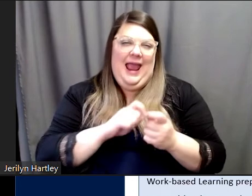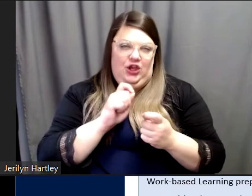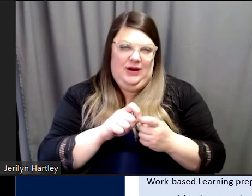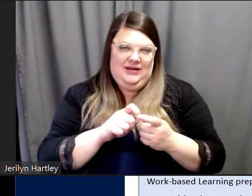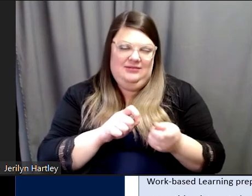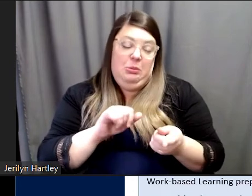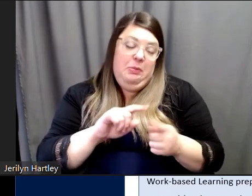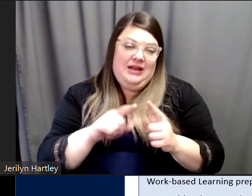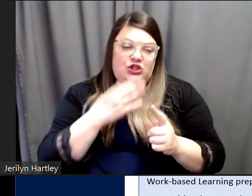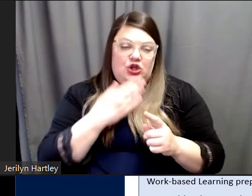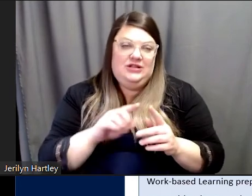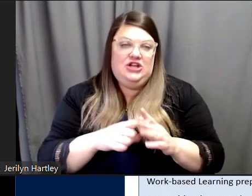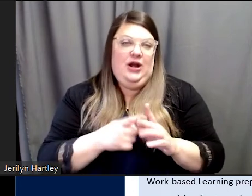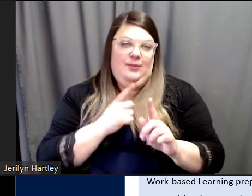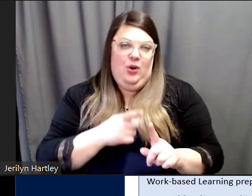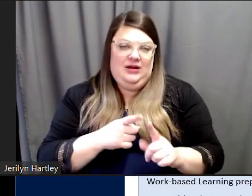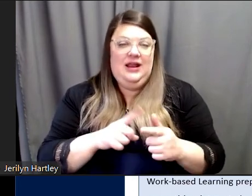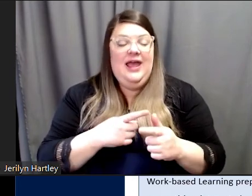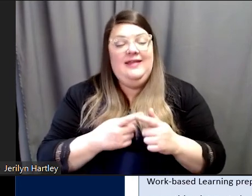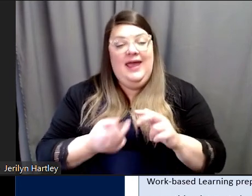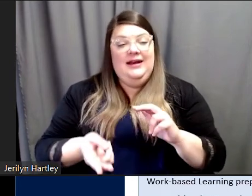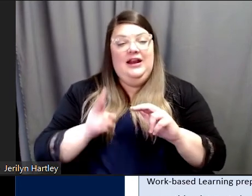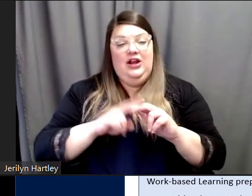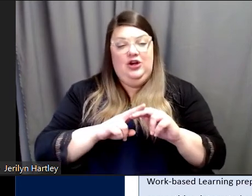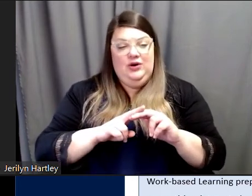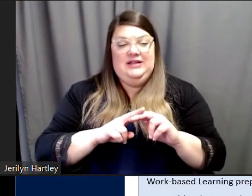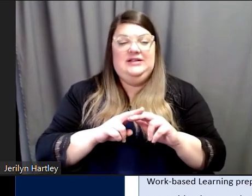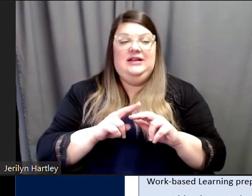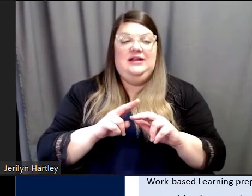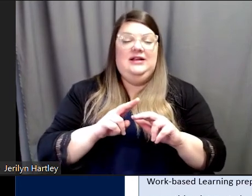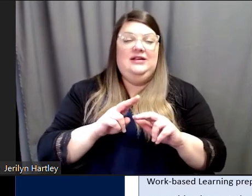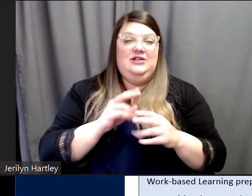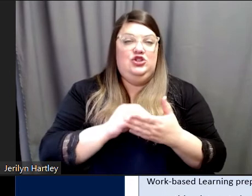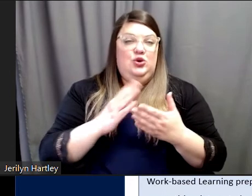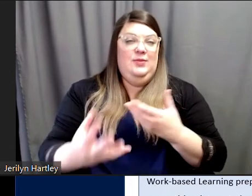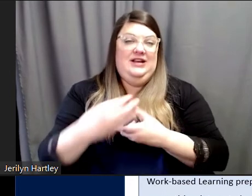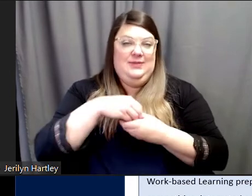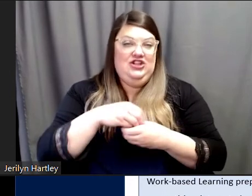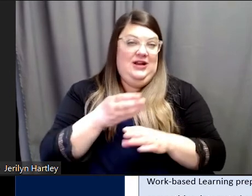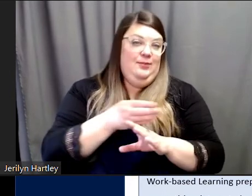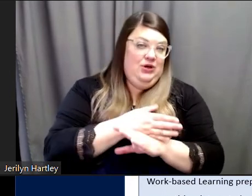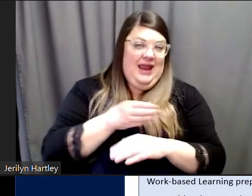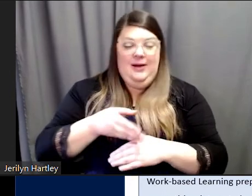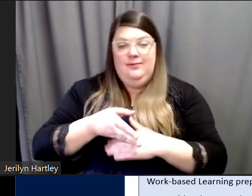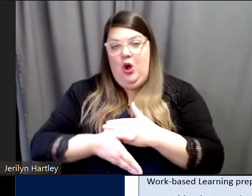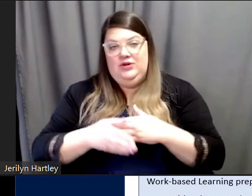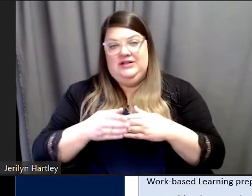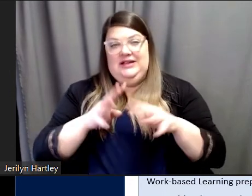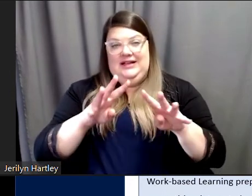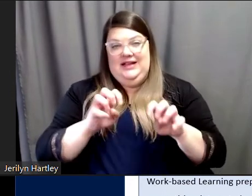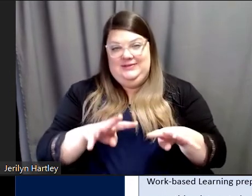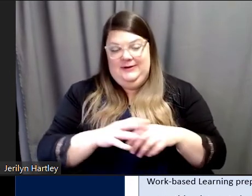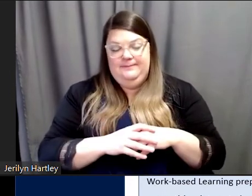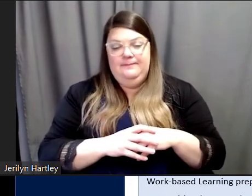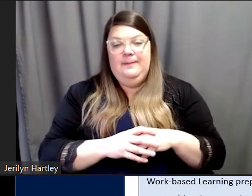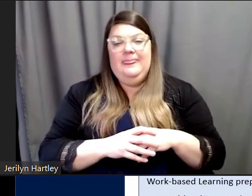And then increasing student participation in pre and post assessments. So, at the beginning of the semester and at the end of the semester, everything's really